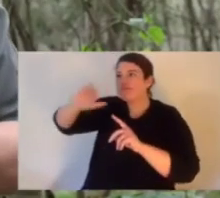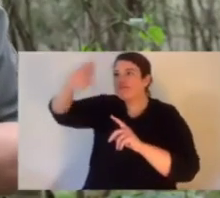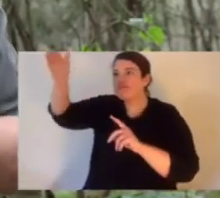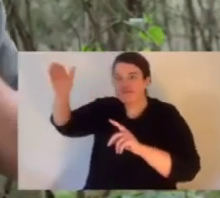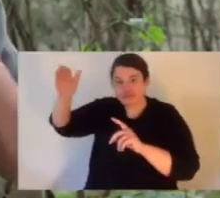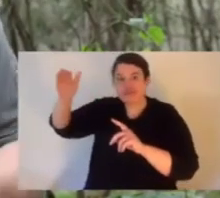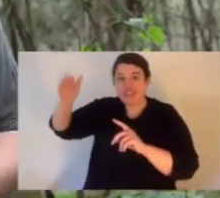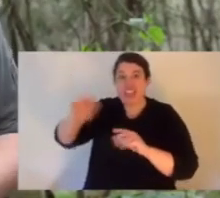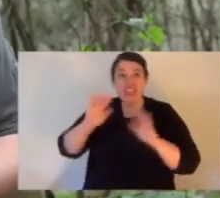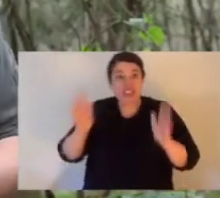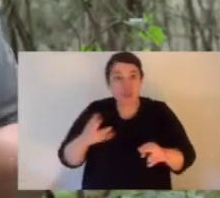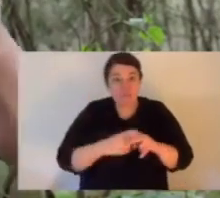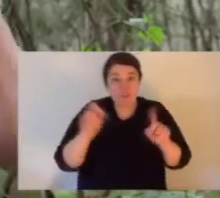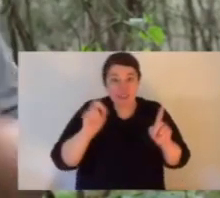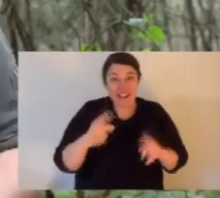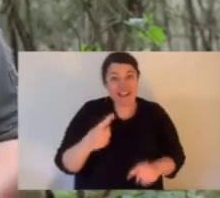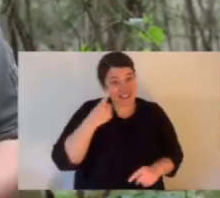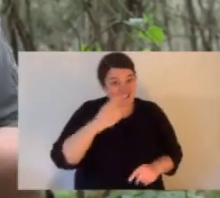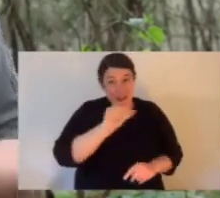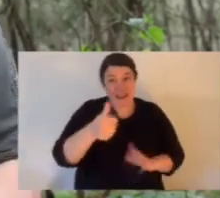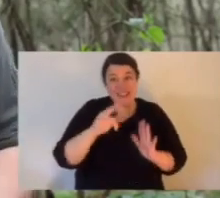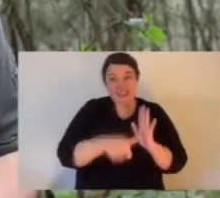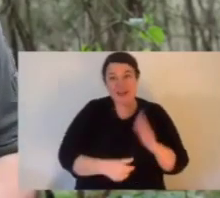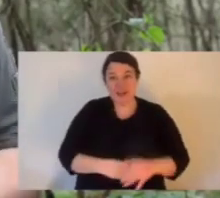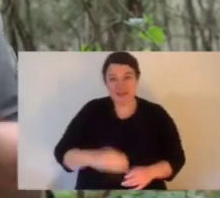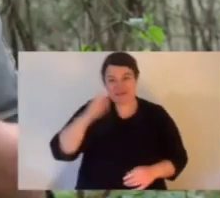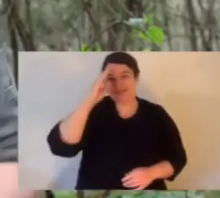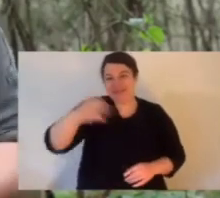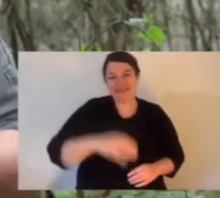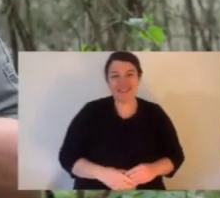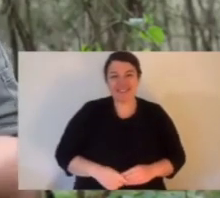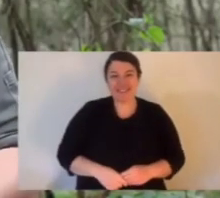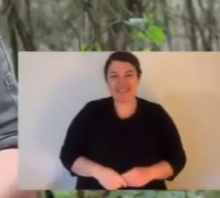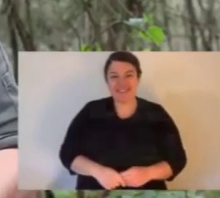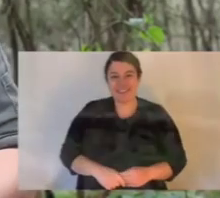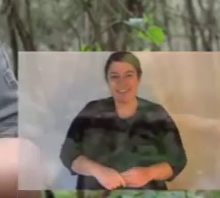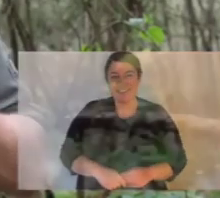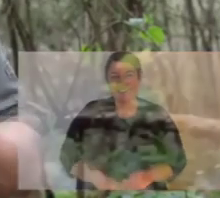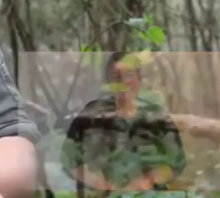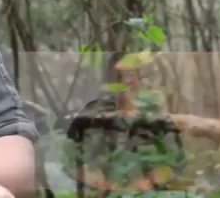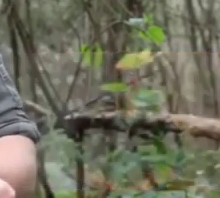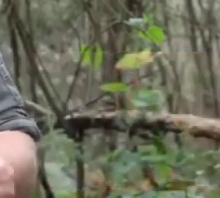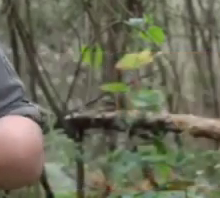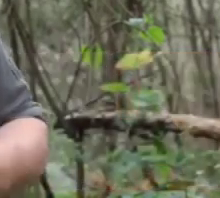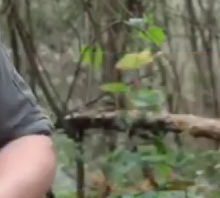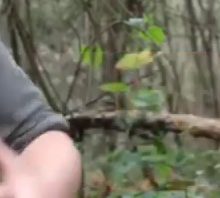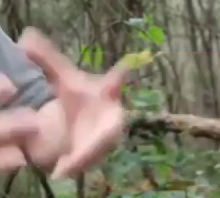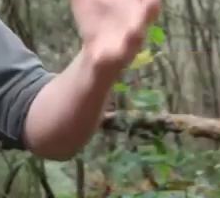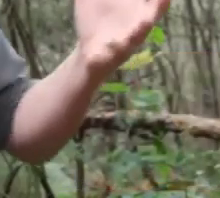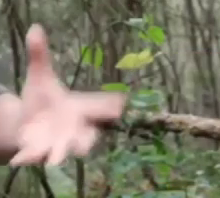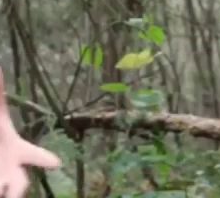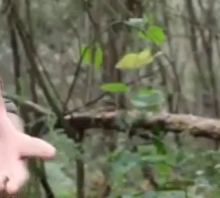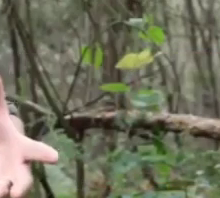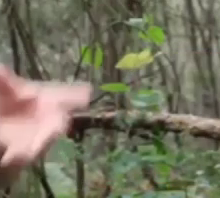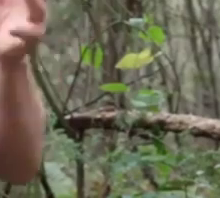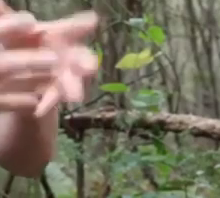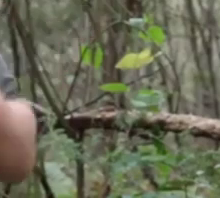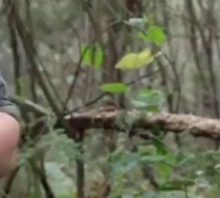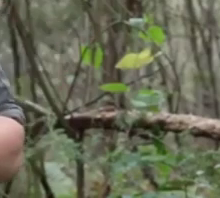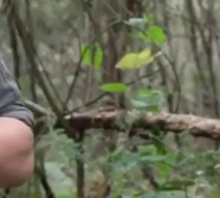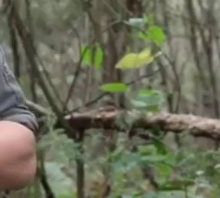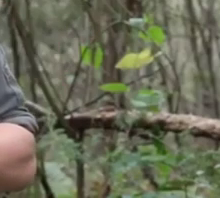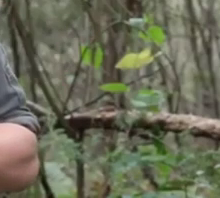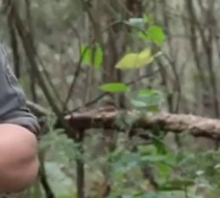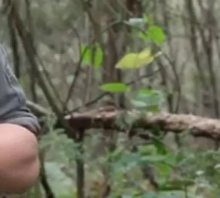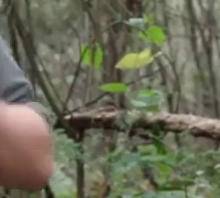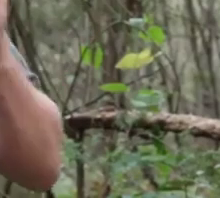a different one, let's say can you find out which rock wallaby lives around Alice Springs in